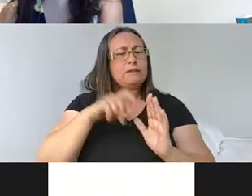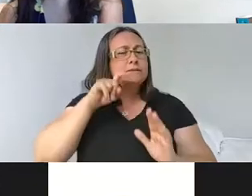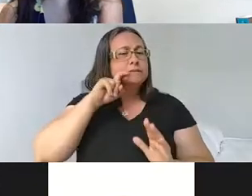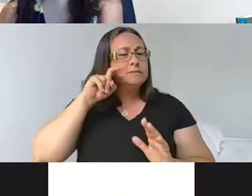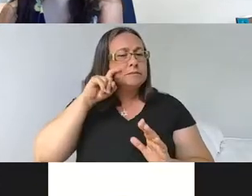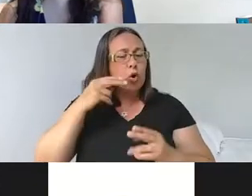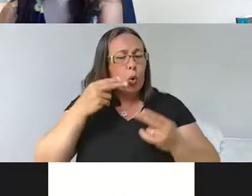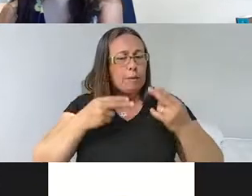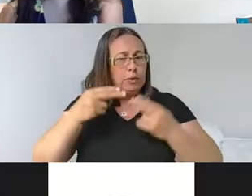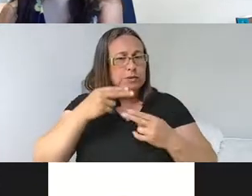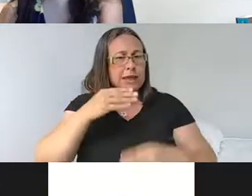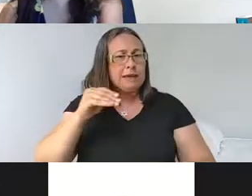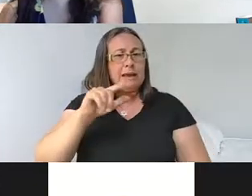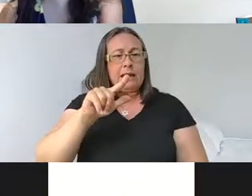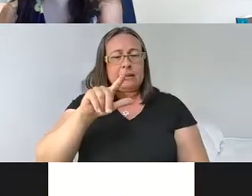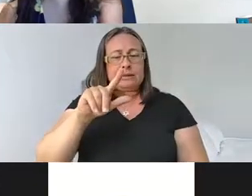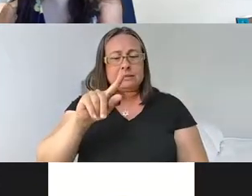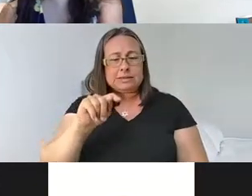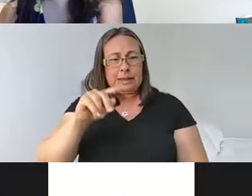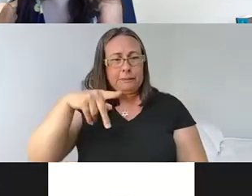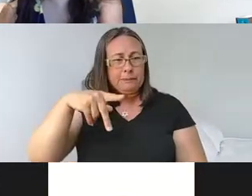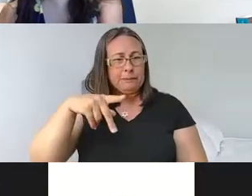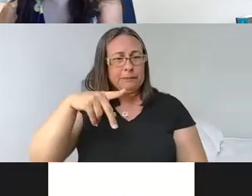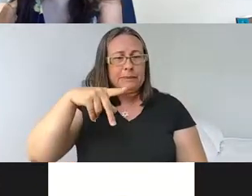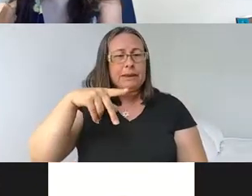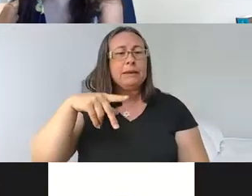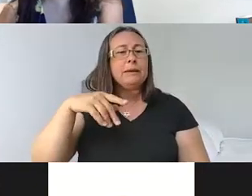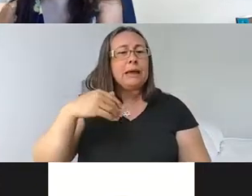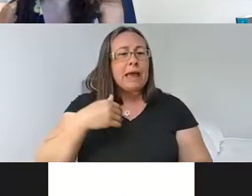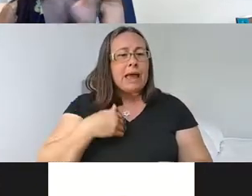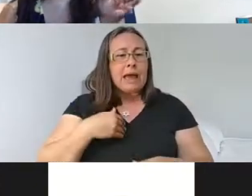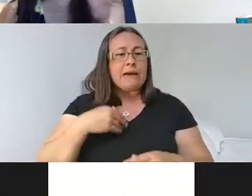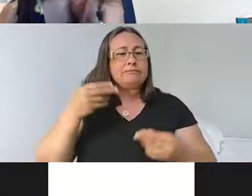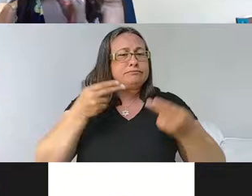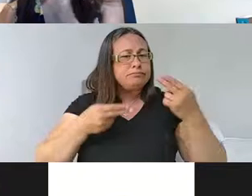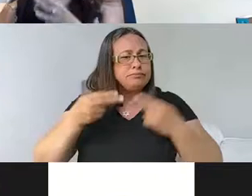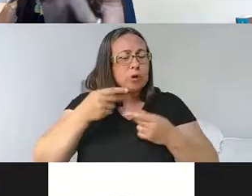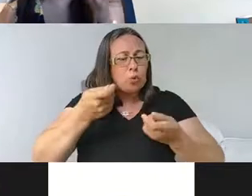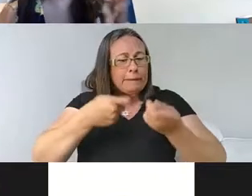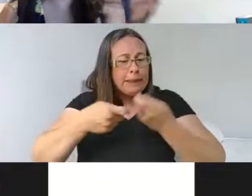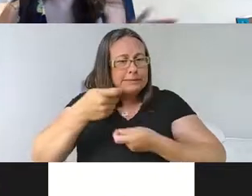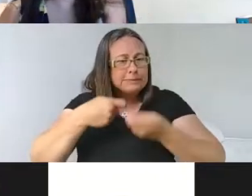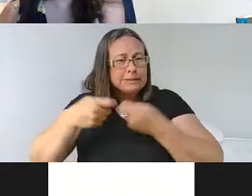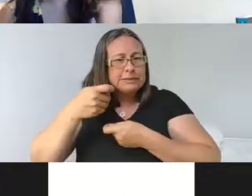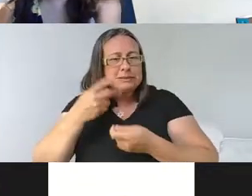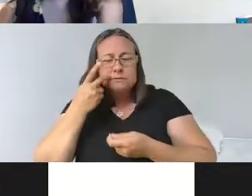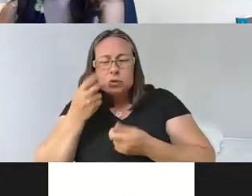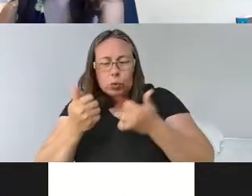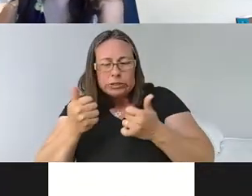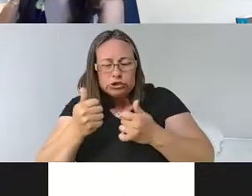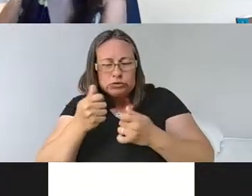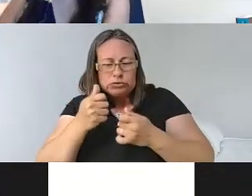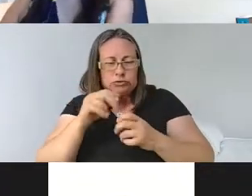Um, so we do a lot of gonadectomy, gonadectomy and hormone replacement, um, in males and females to try to get it, which may be specific receptors,